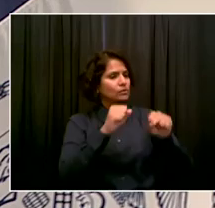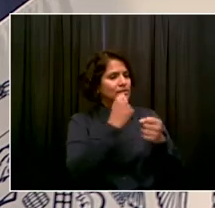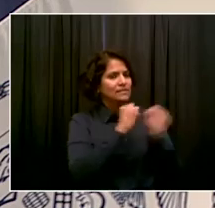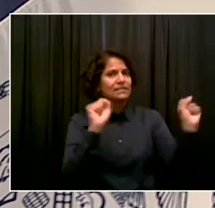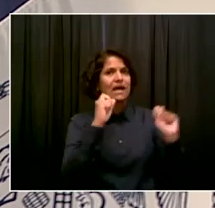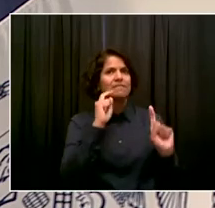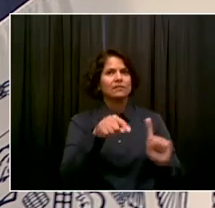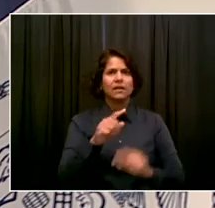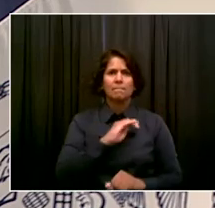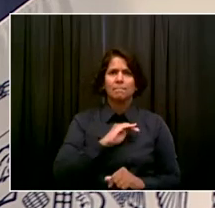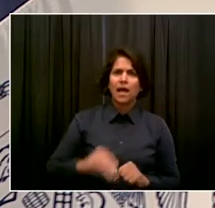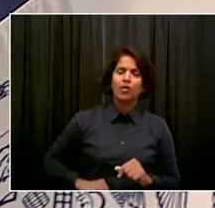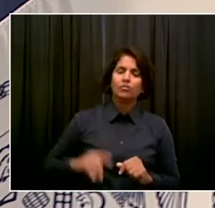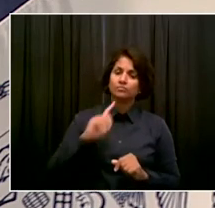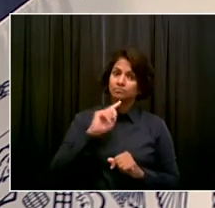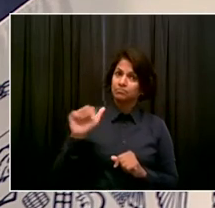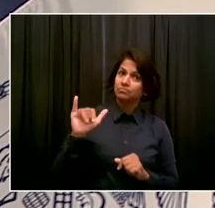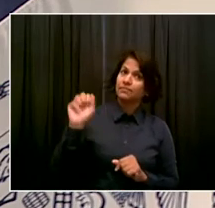what we're seeing is school safety